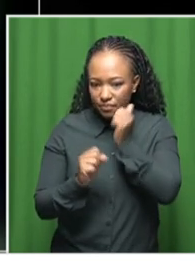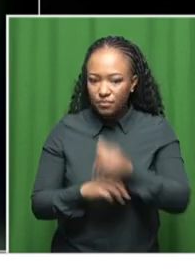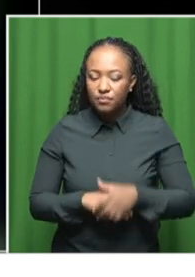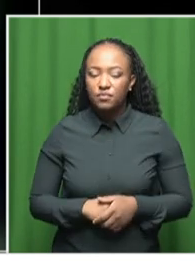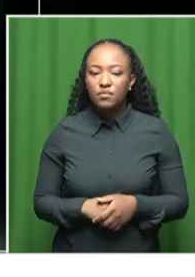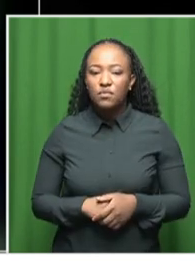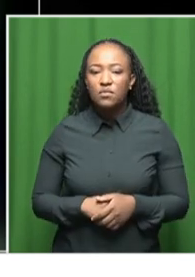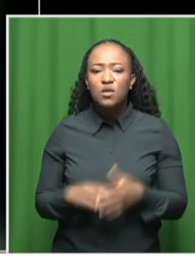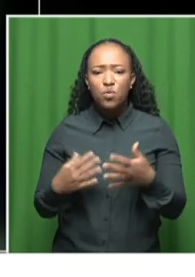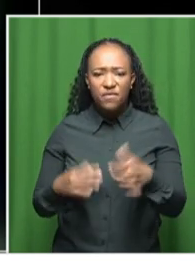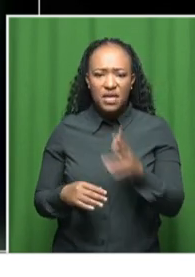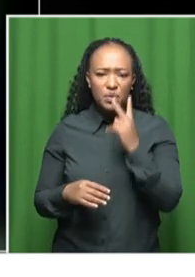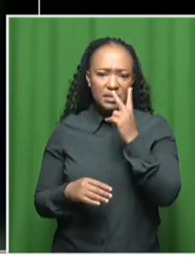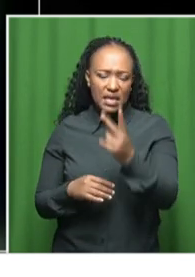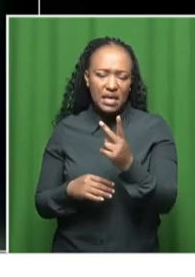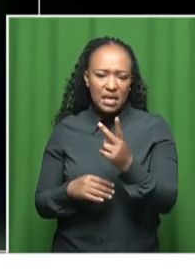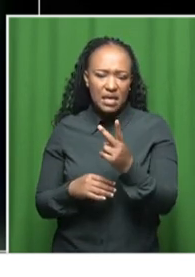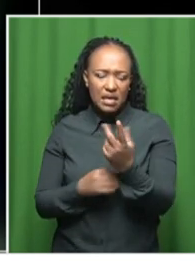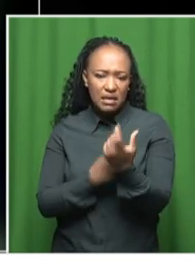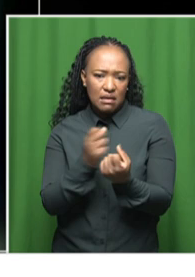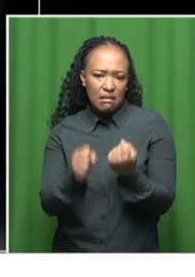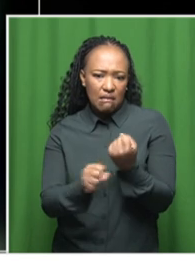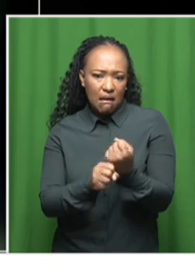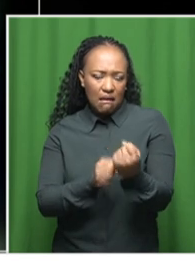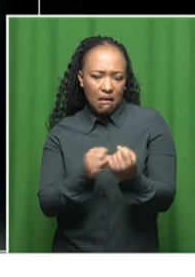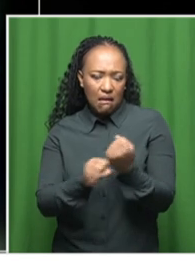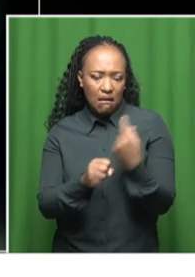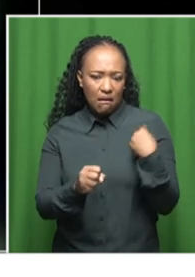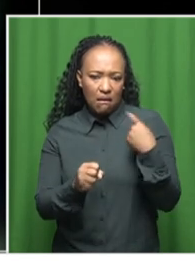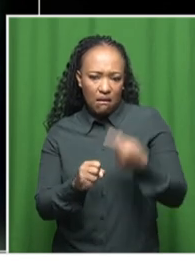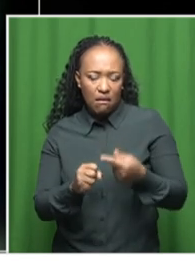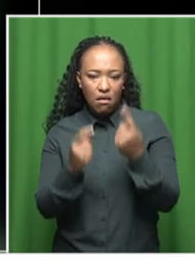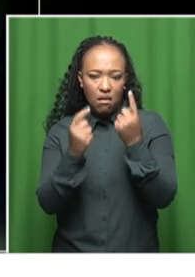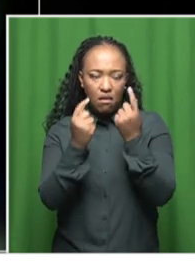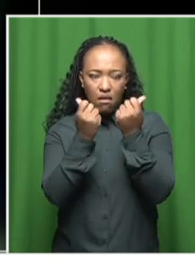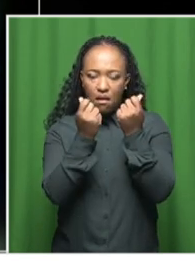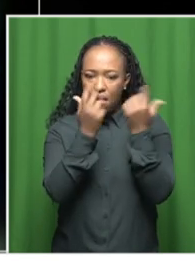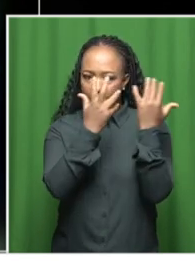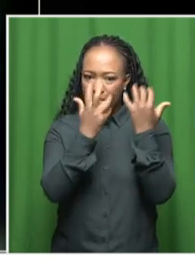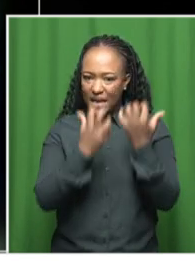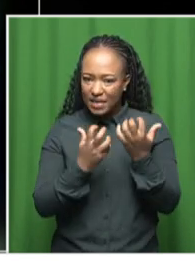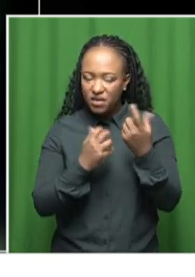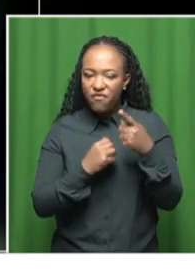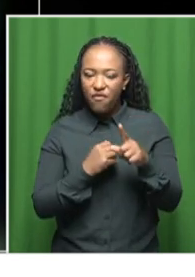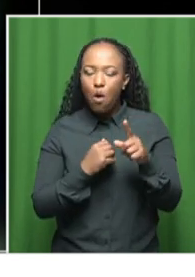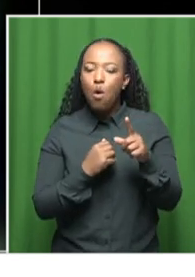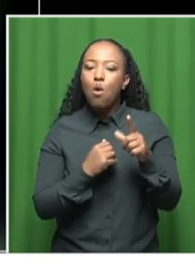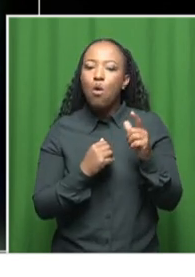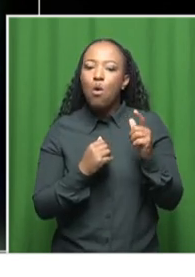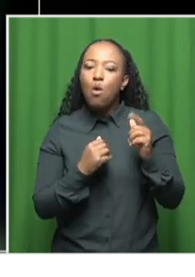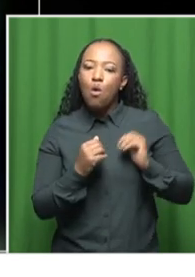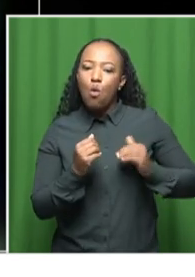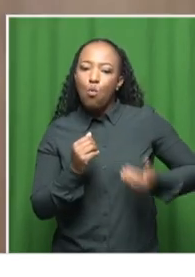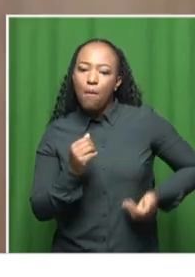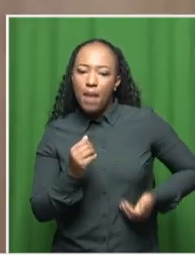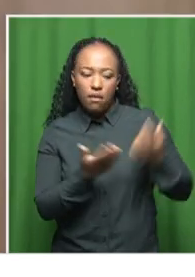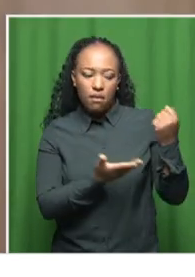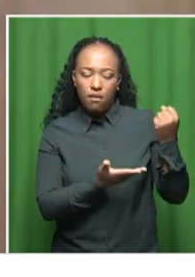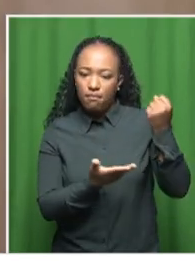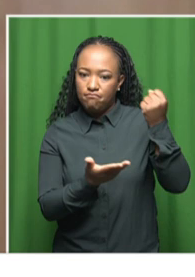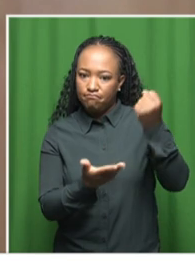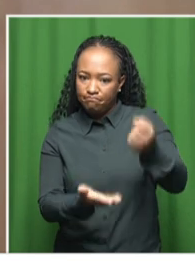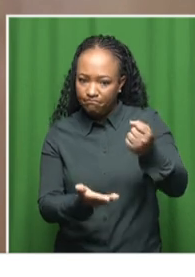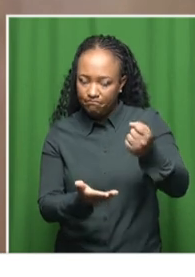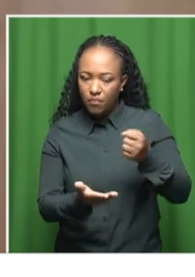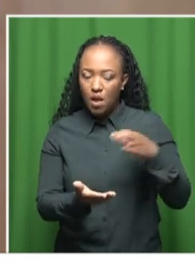there's very little budget when it comes to gender and gender-based violence responses. The Commission for